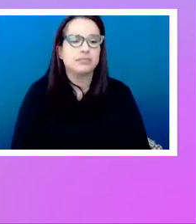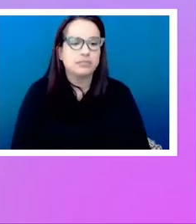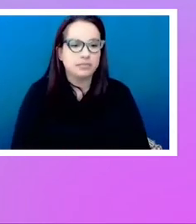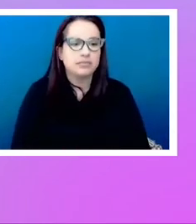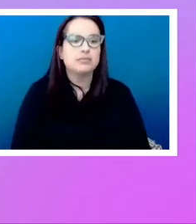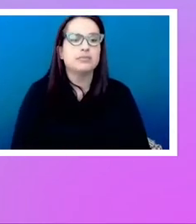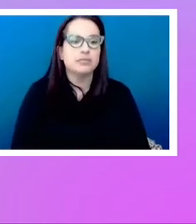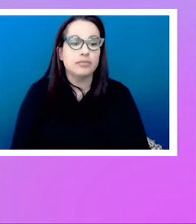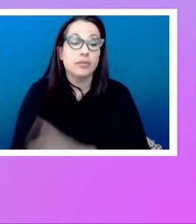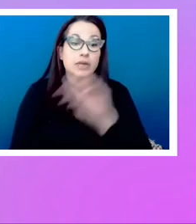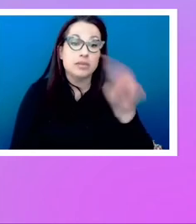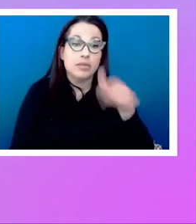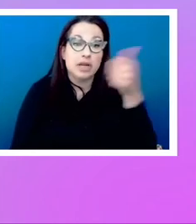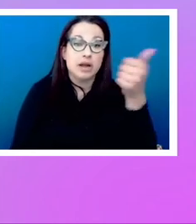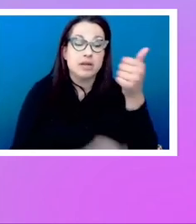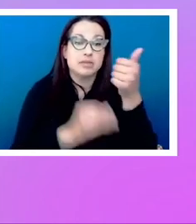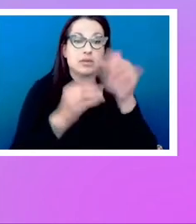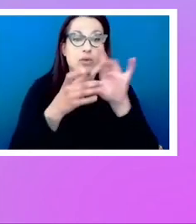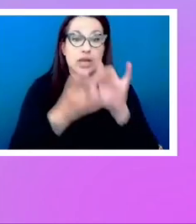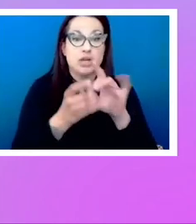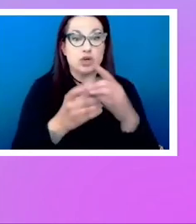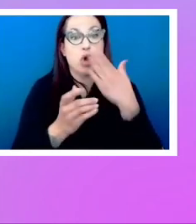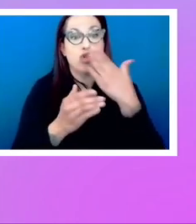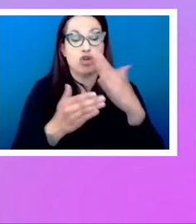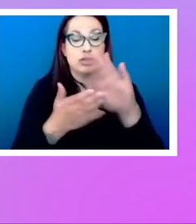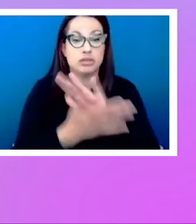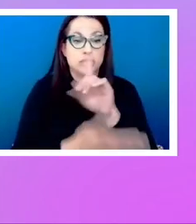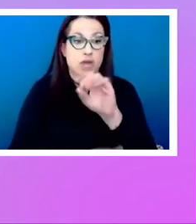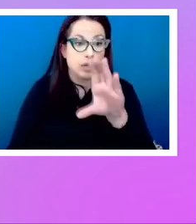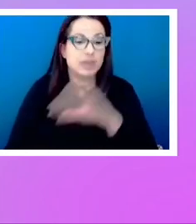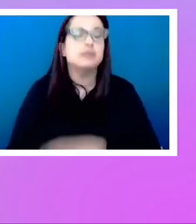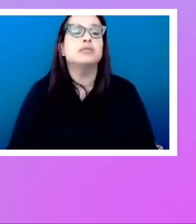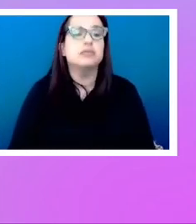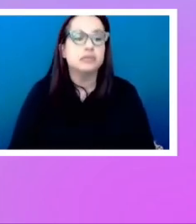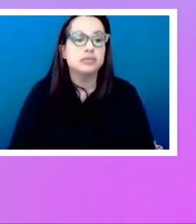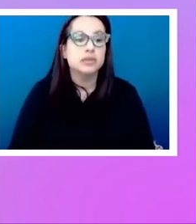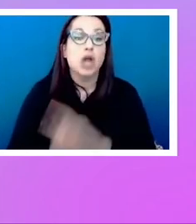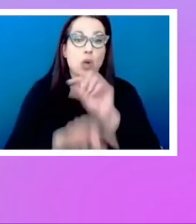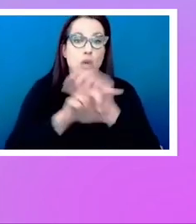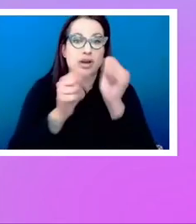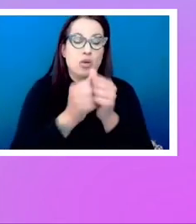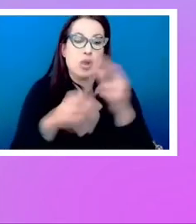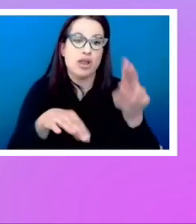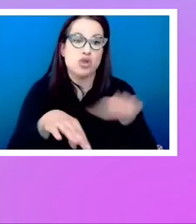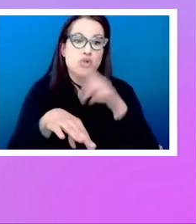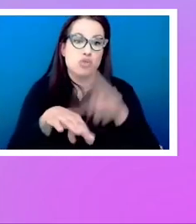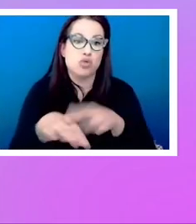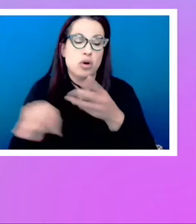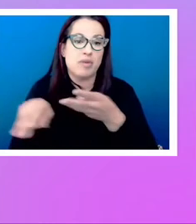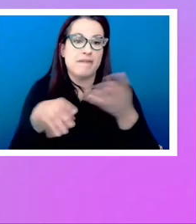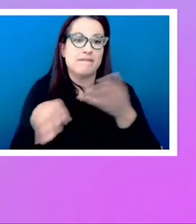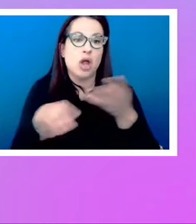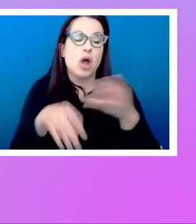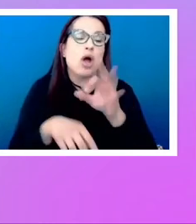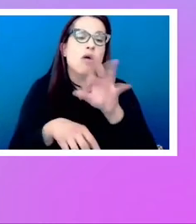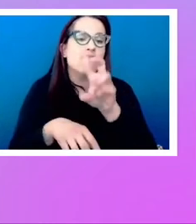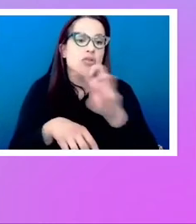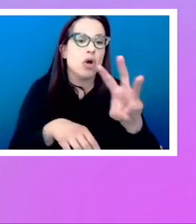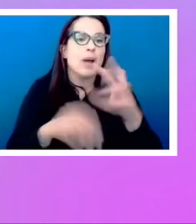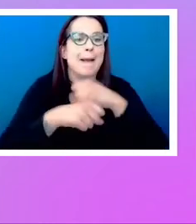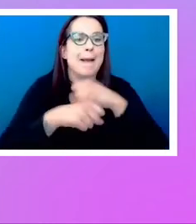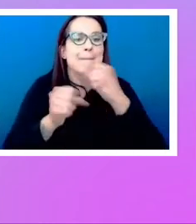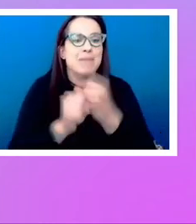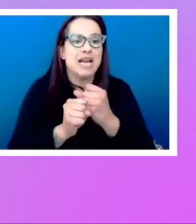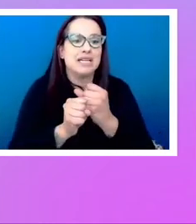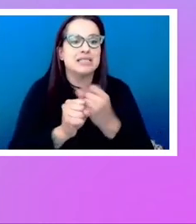Something else about having a good document and working with normal flow is it actually makes creating fallbacks a lot